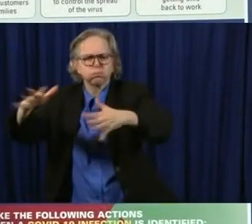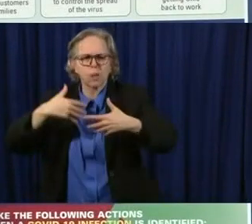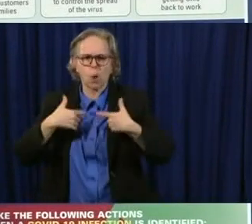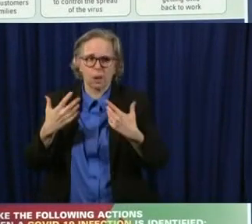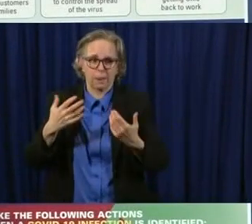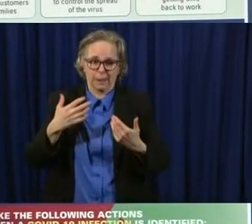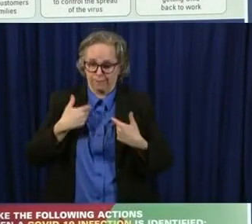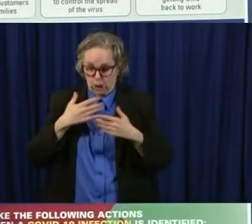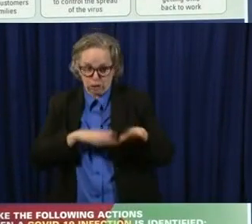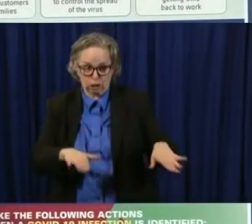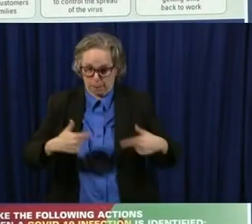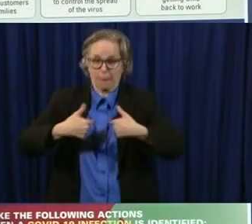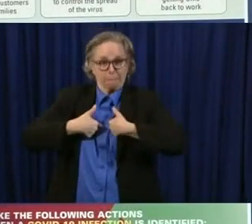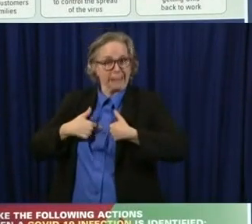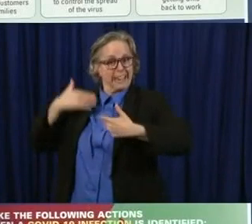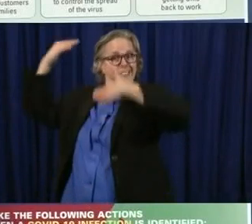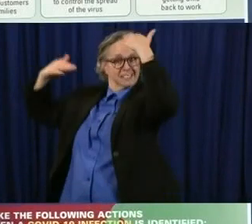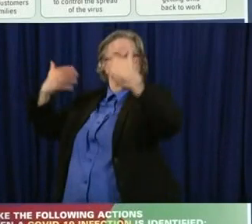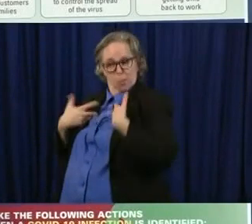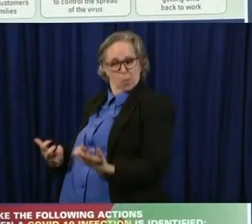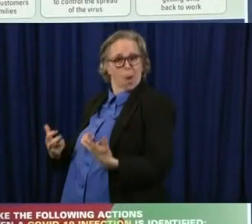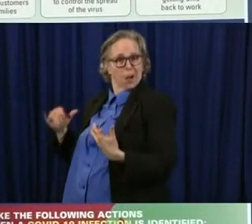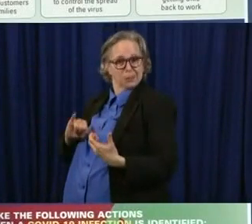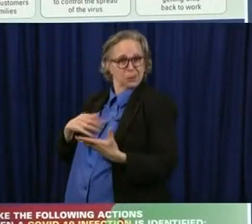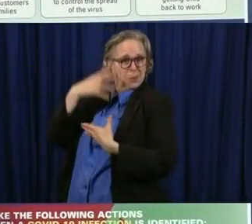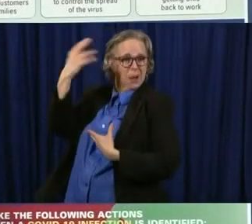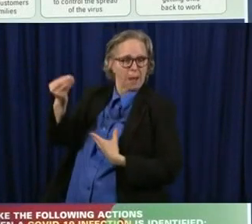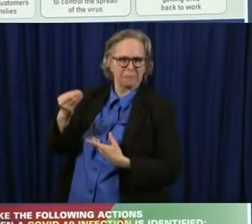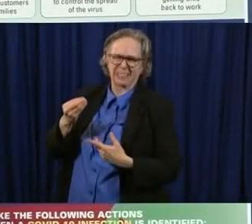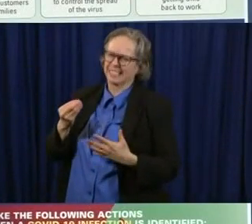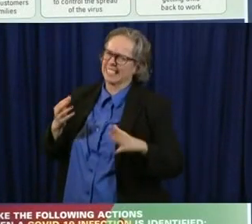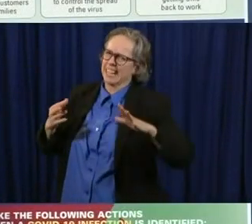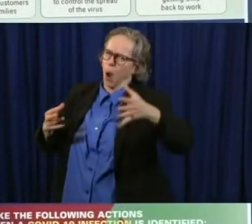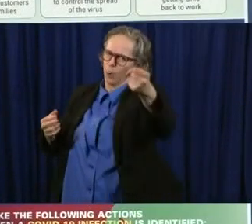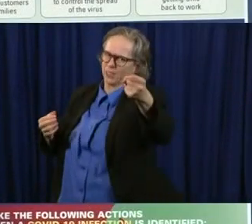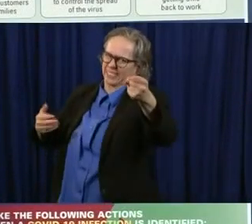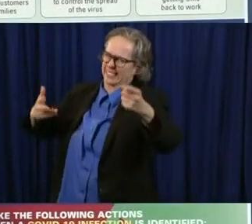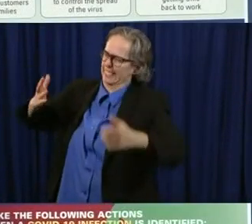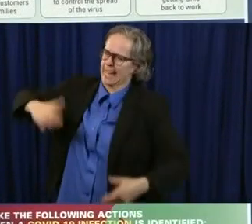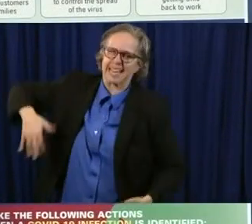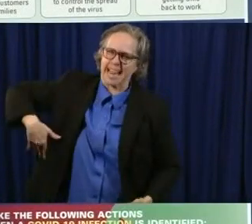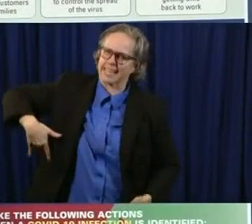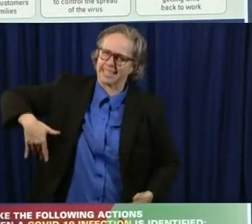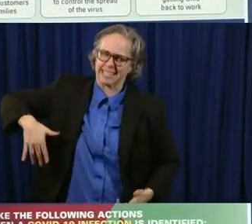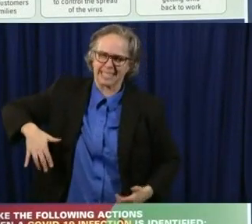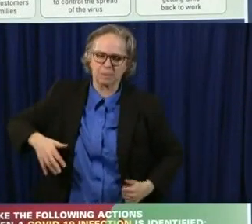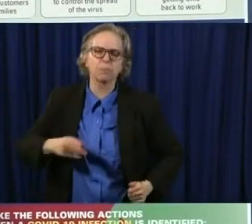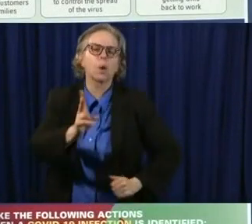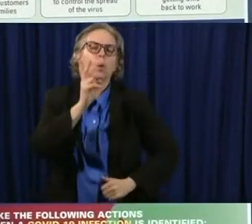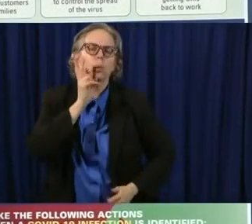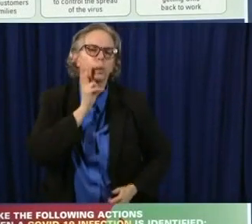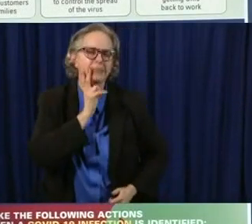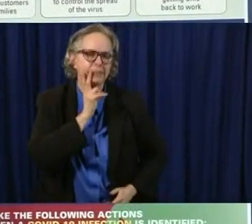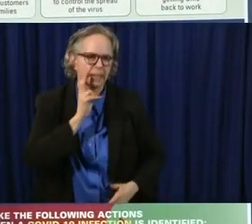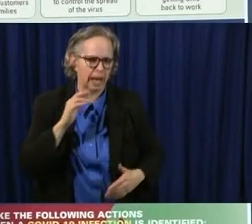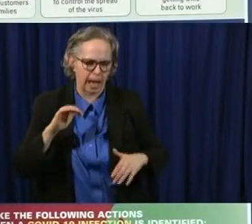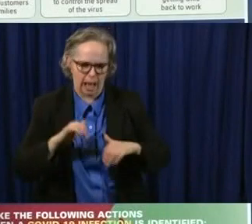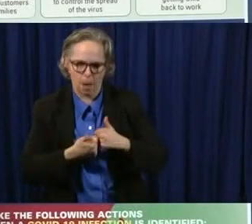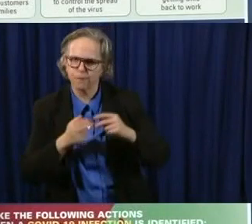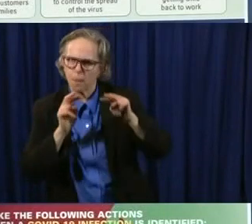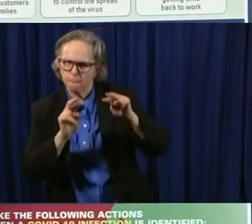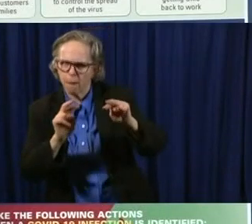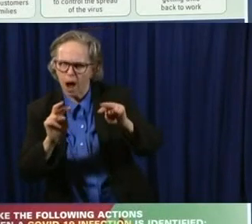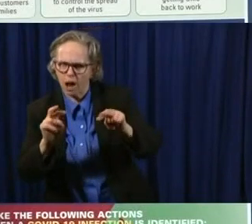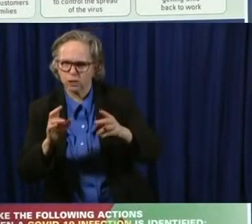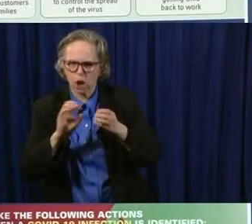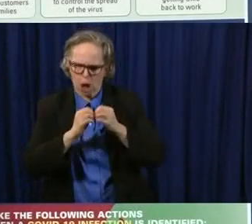Uh, we're not quite there yet. Uh, we've just got to see how this is going to work. We've got to see how the numbers look. Uh,